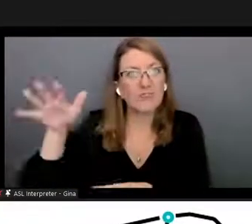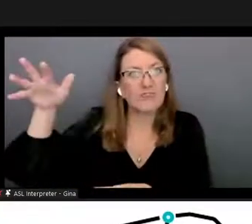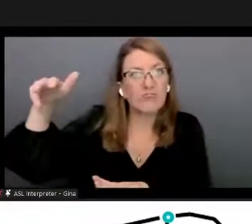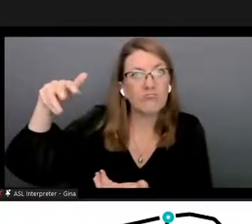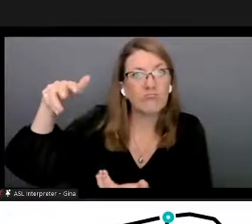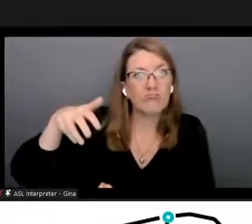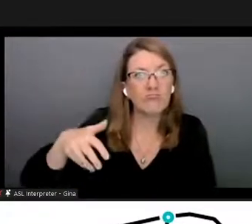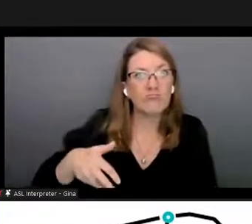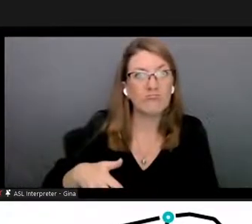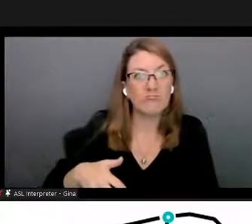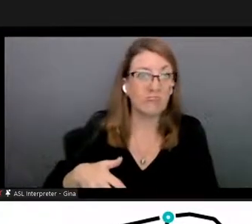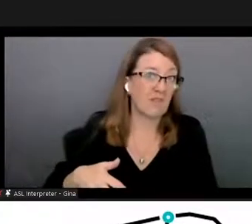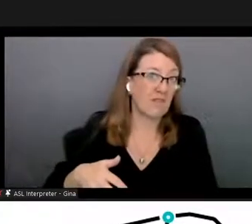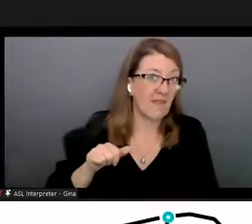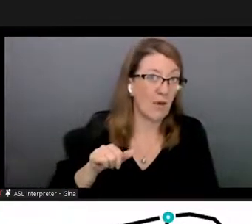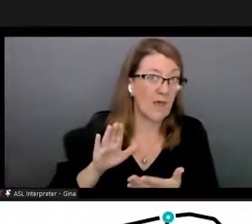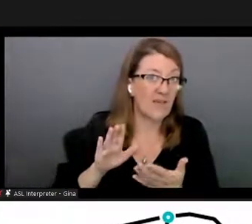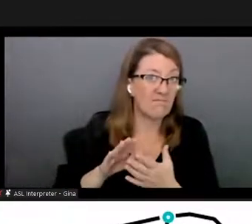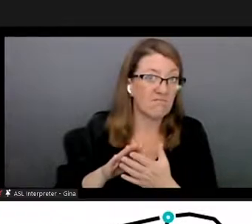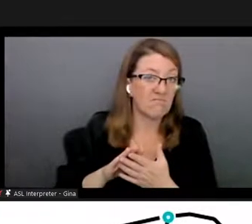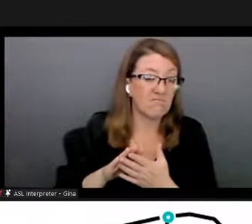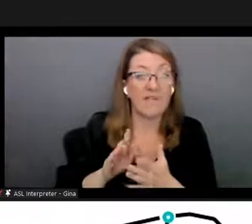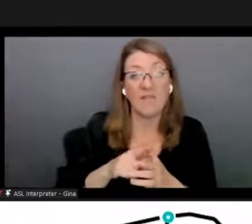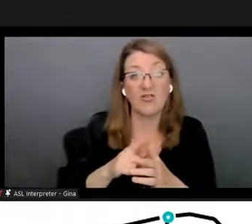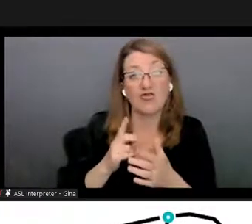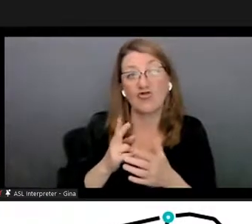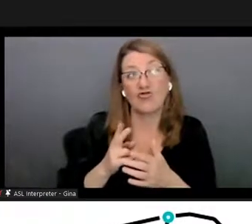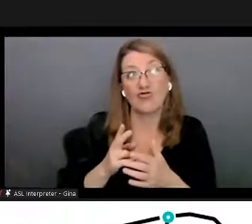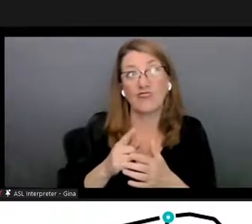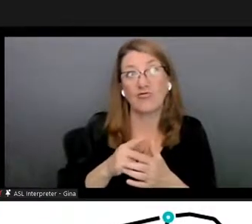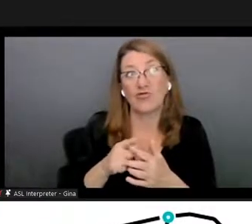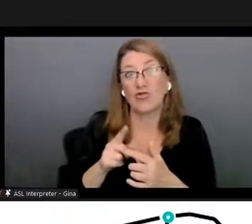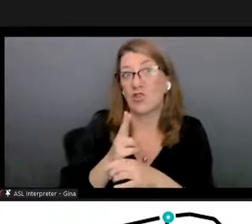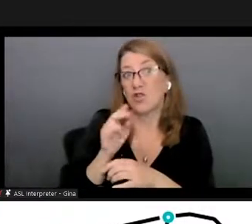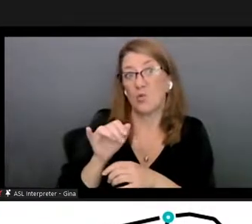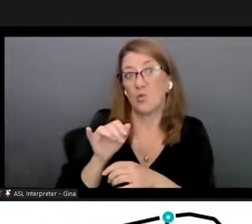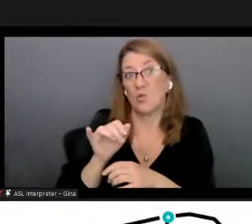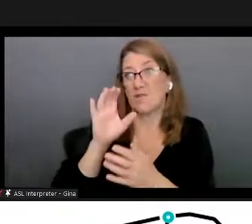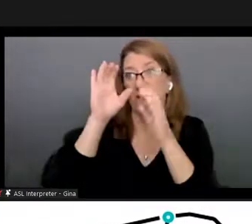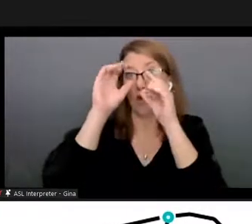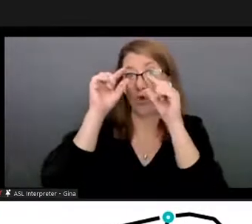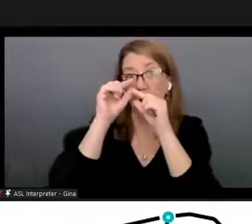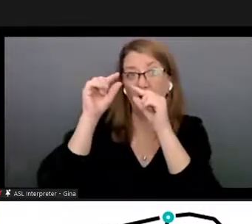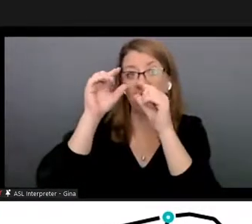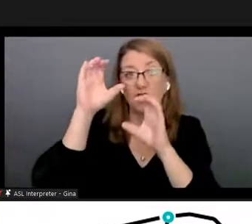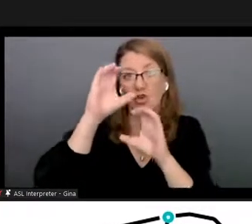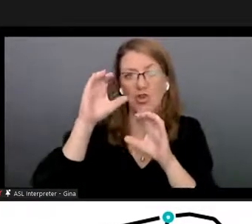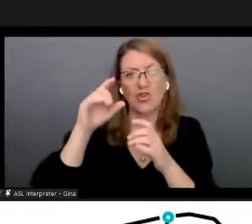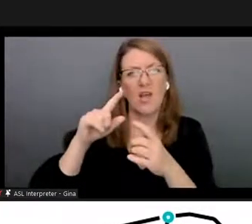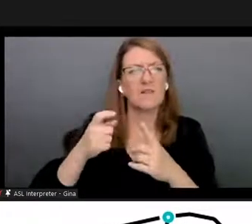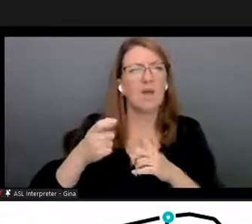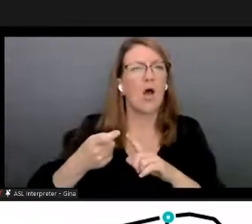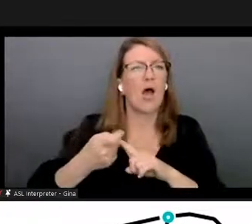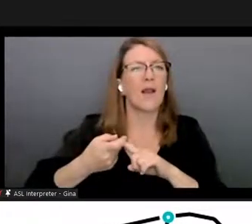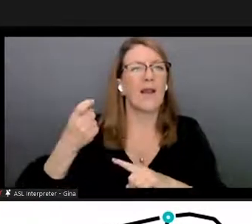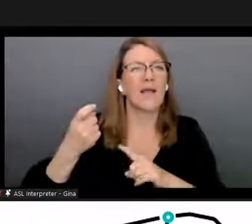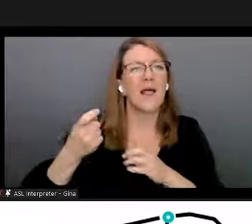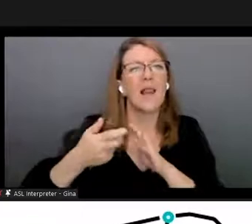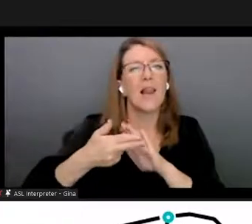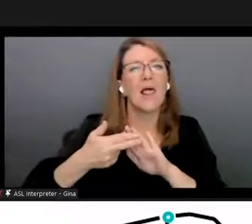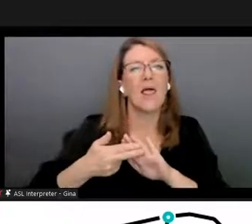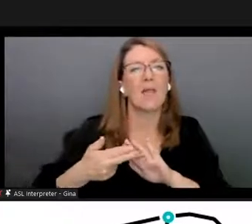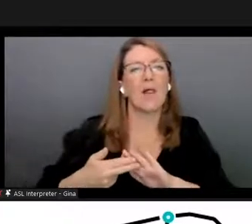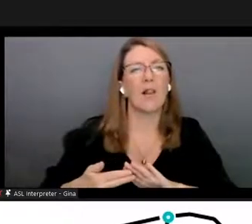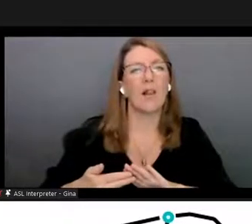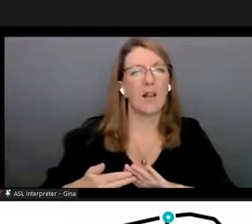that way and then you're really just using um the google search engine as your automatic labeler but like yeah